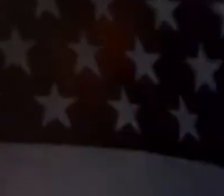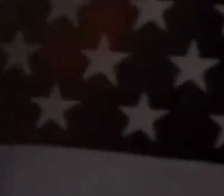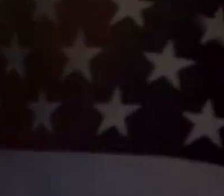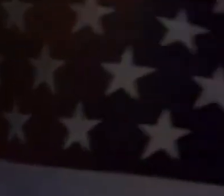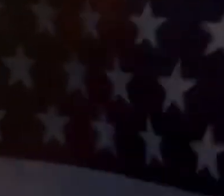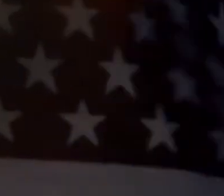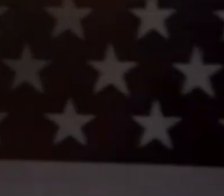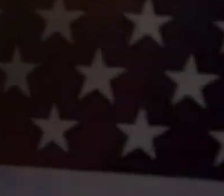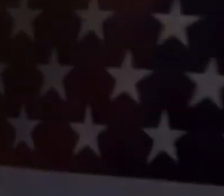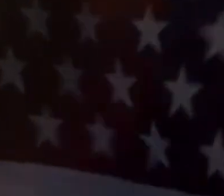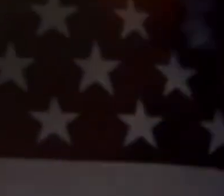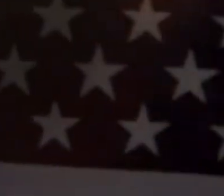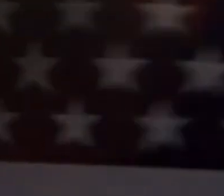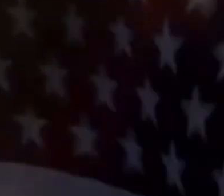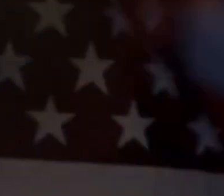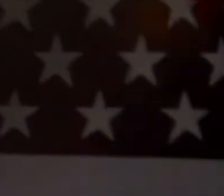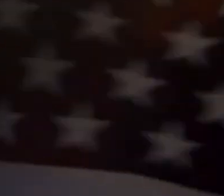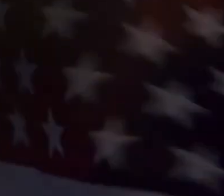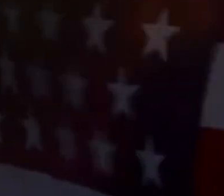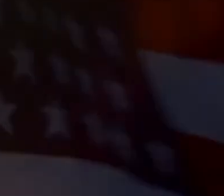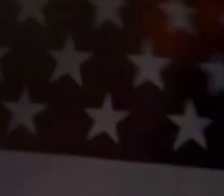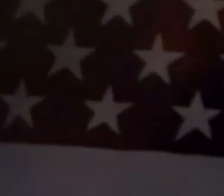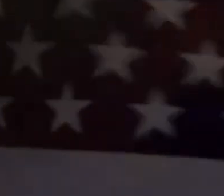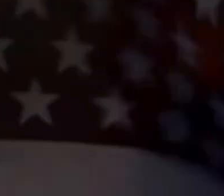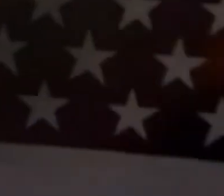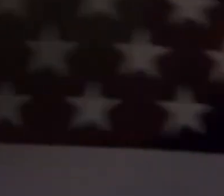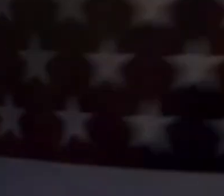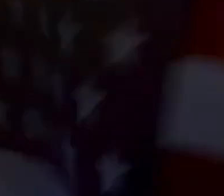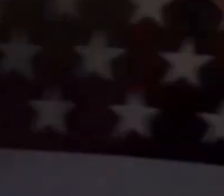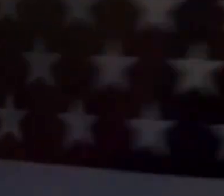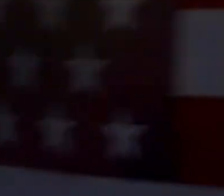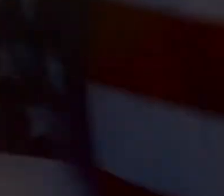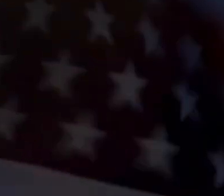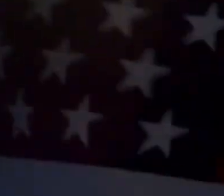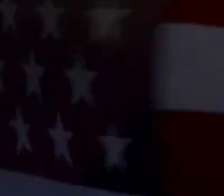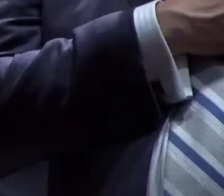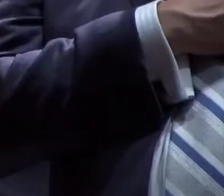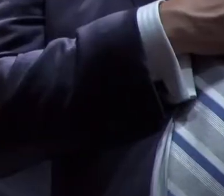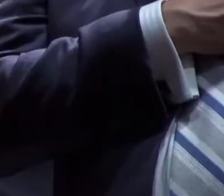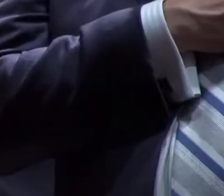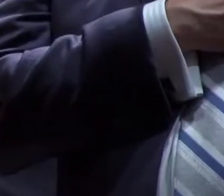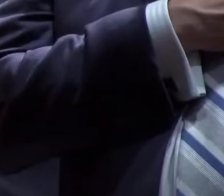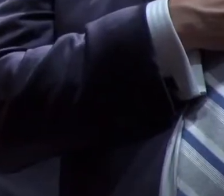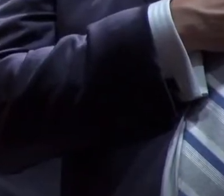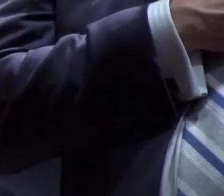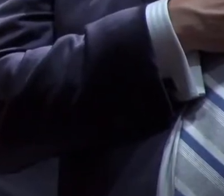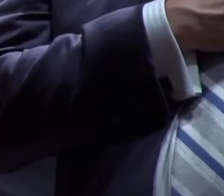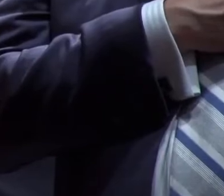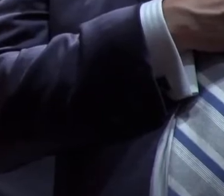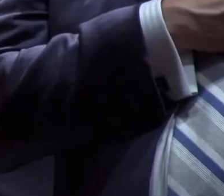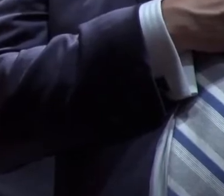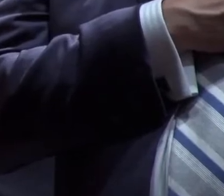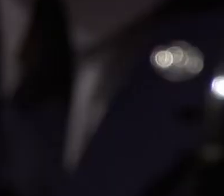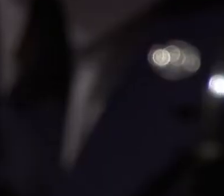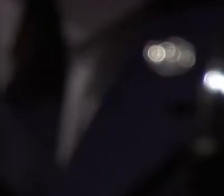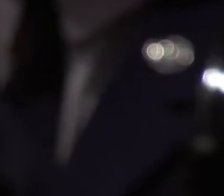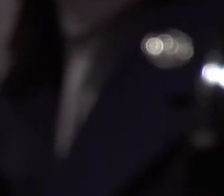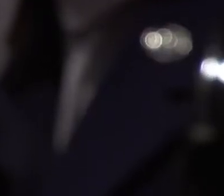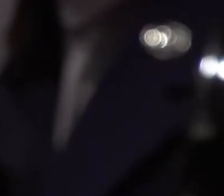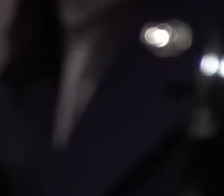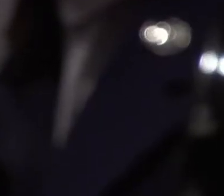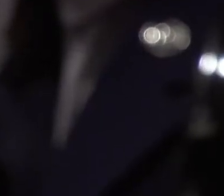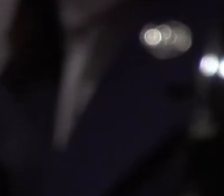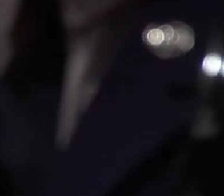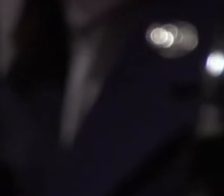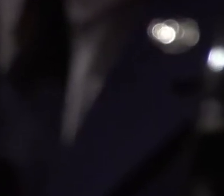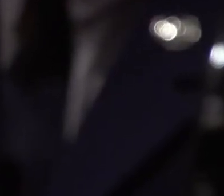Being able to vote is a privilege. Not everybody gets to vote in the world. Asian Americans are the country's fastest